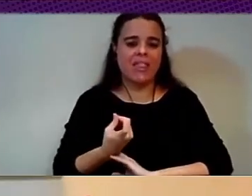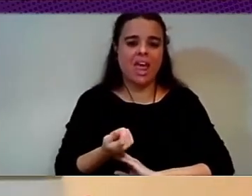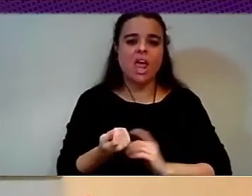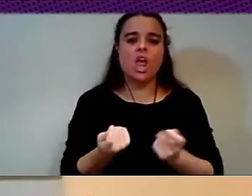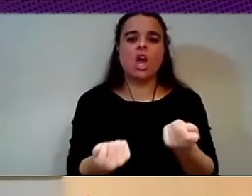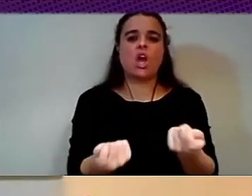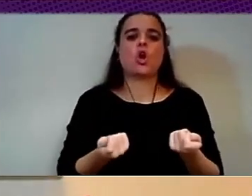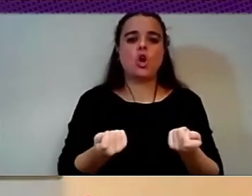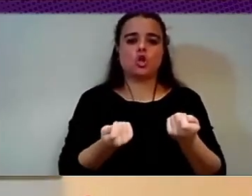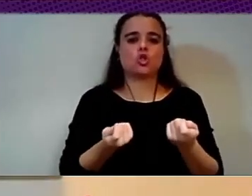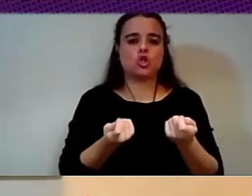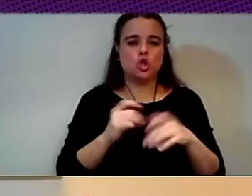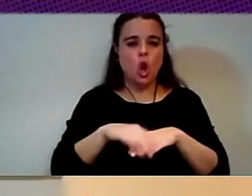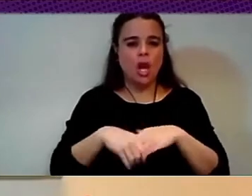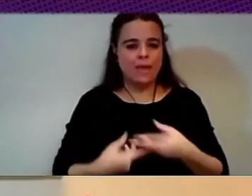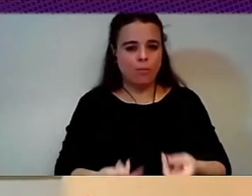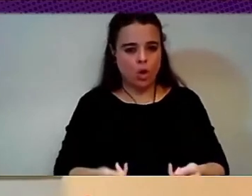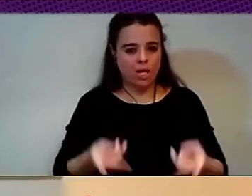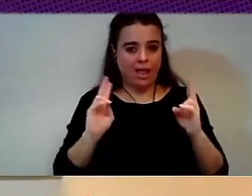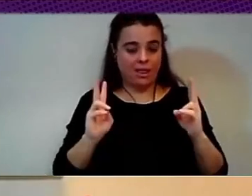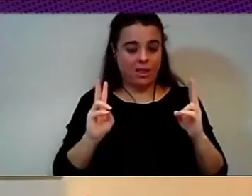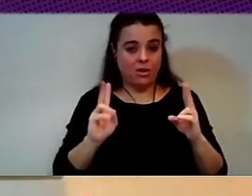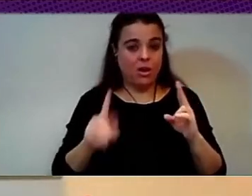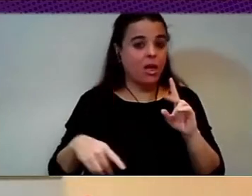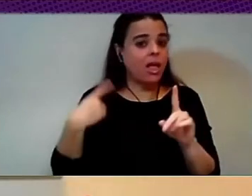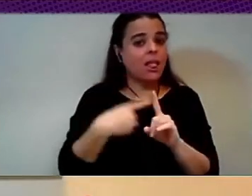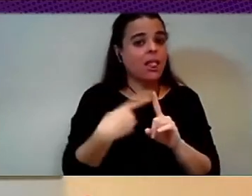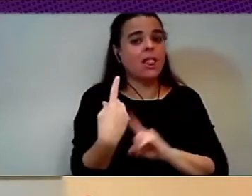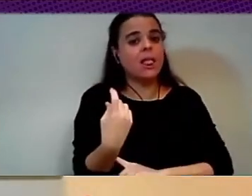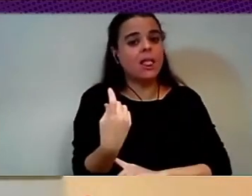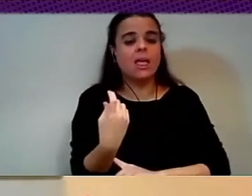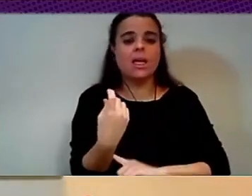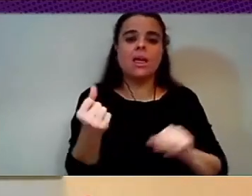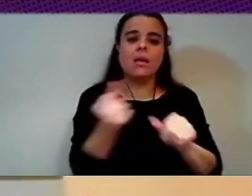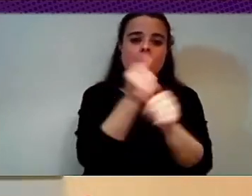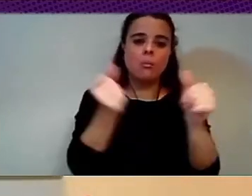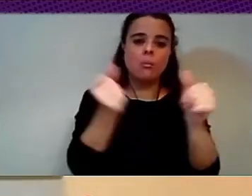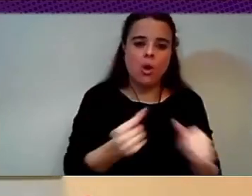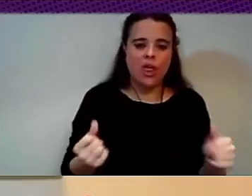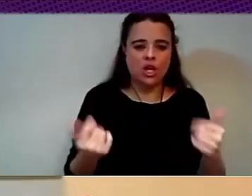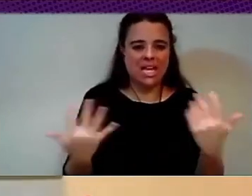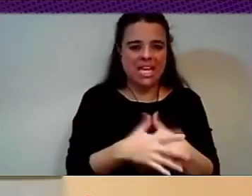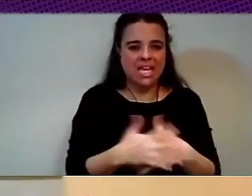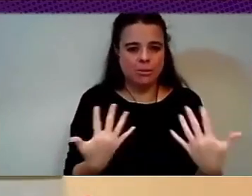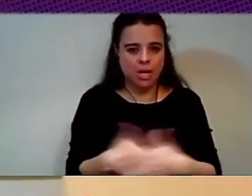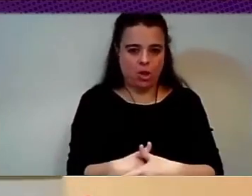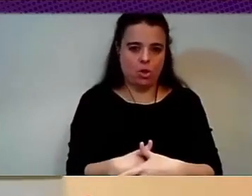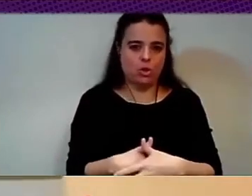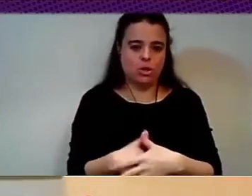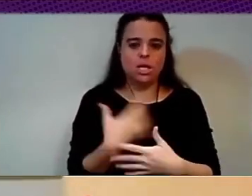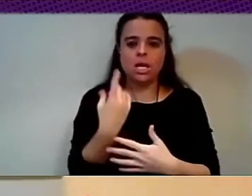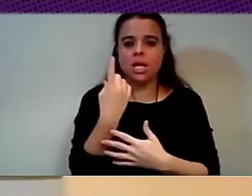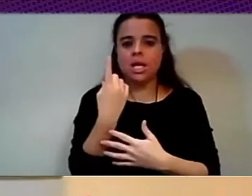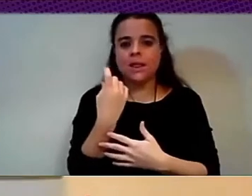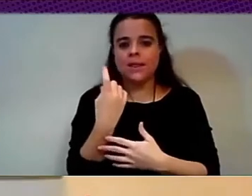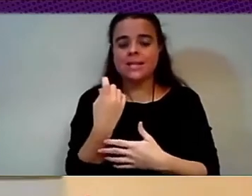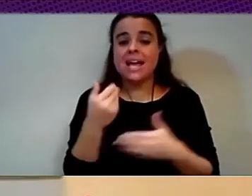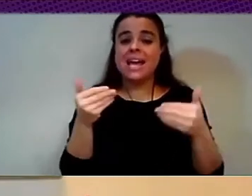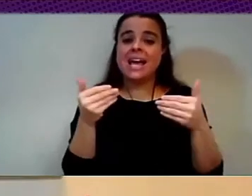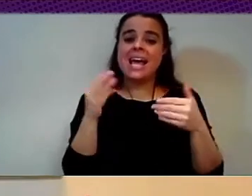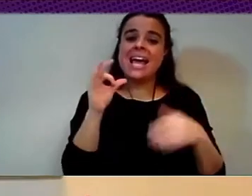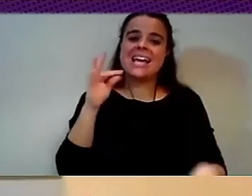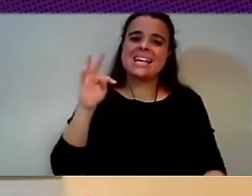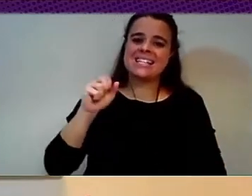I think we need to have hybrid models. We do need to have startups. We do need to have public and private investments. We need to have civil